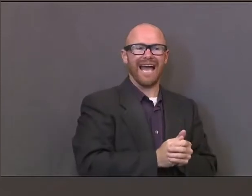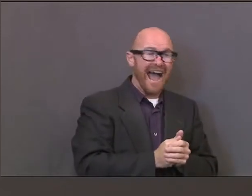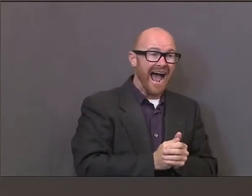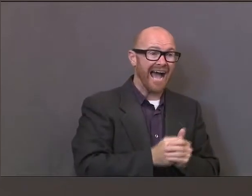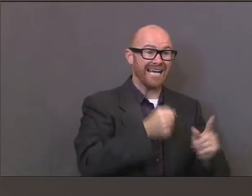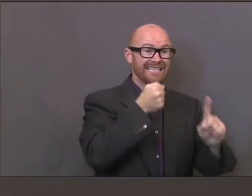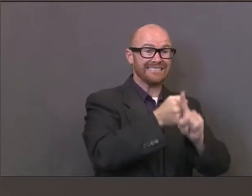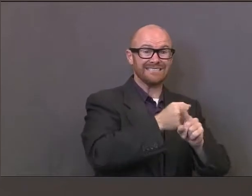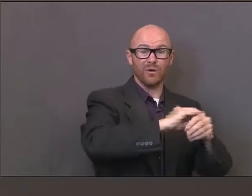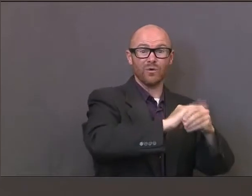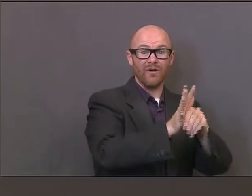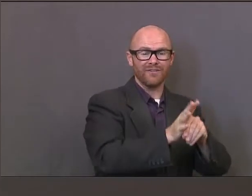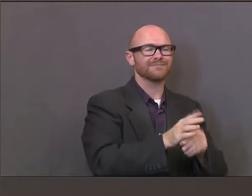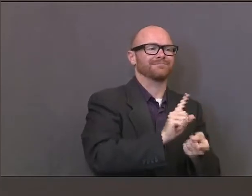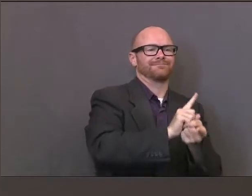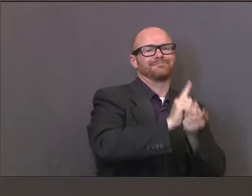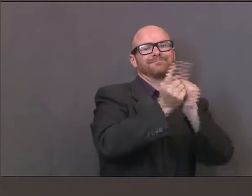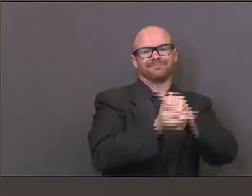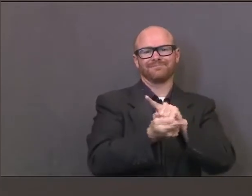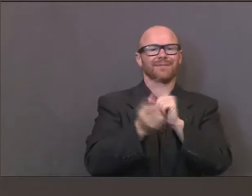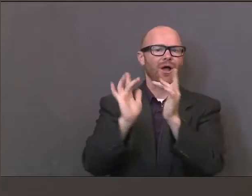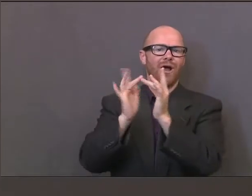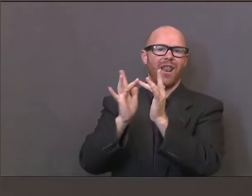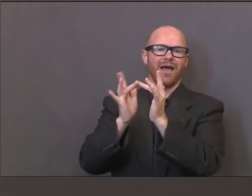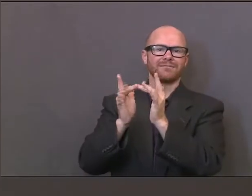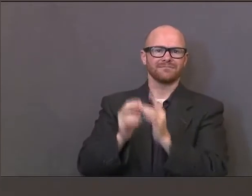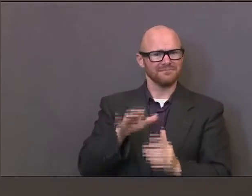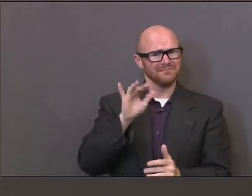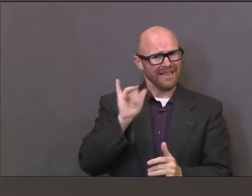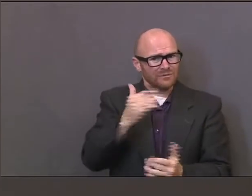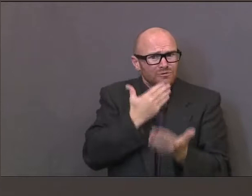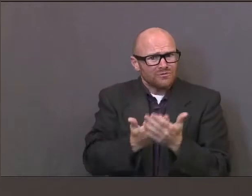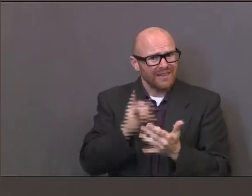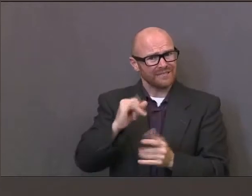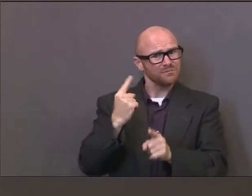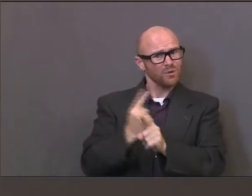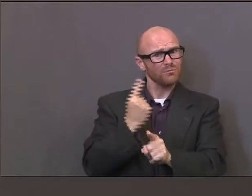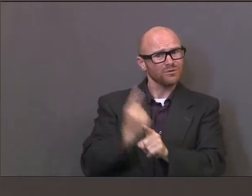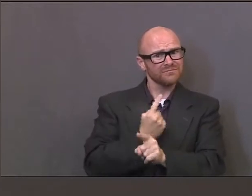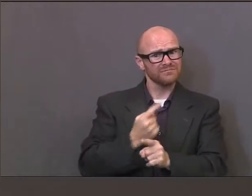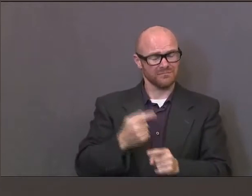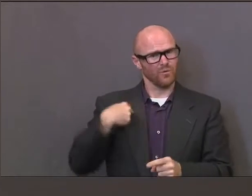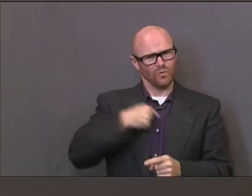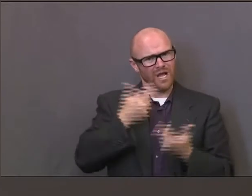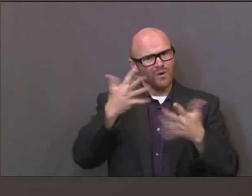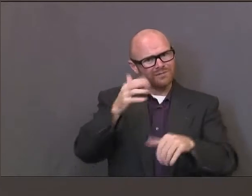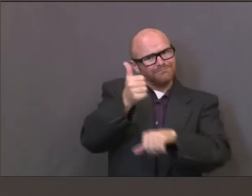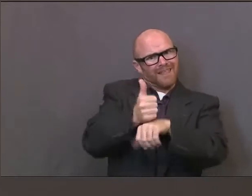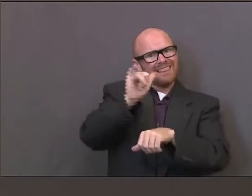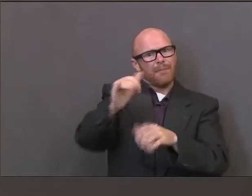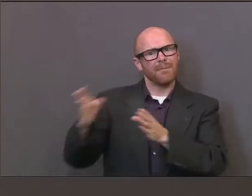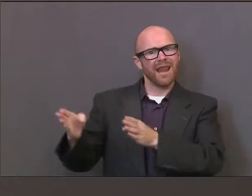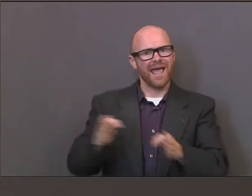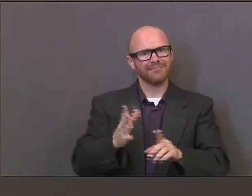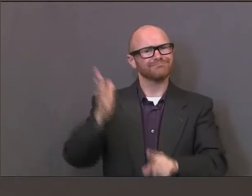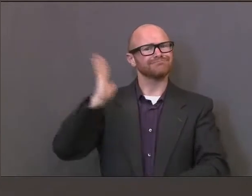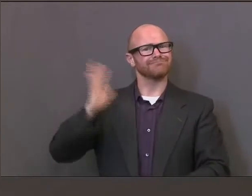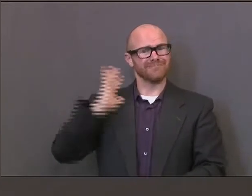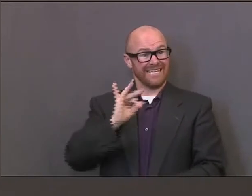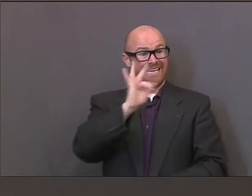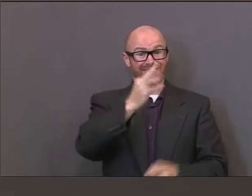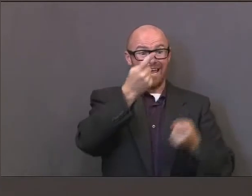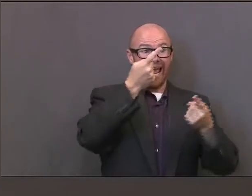in with students and staff. And this is appropriate, and this has been planned for in these districts' and